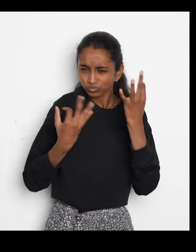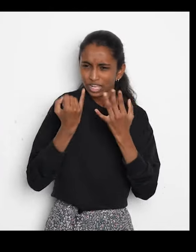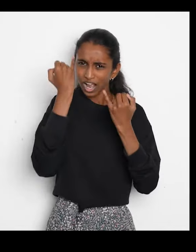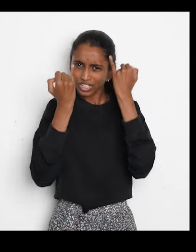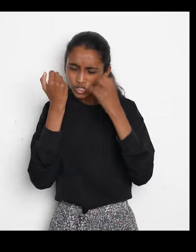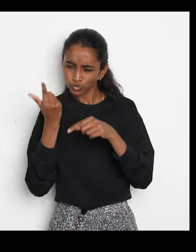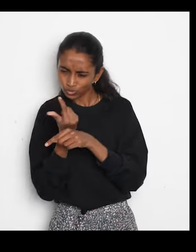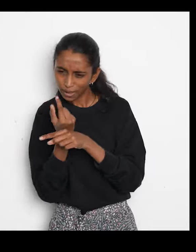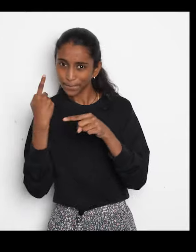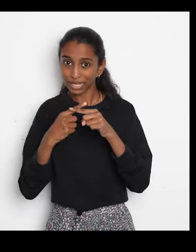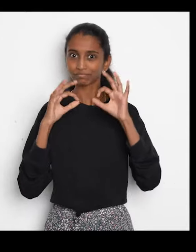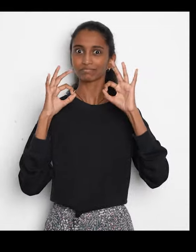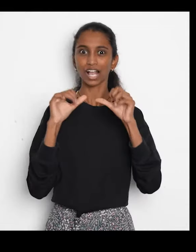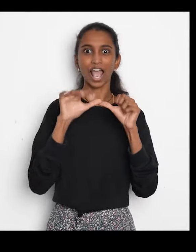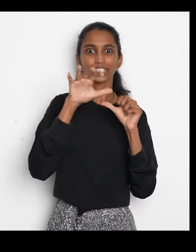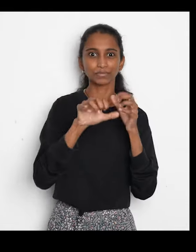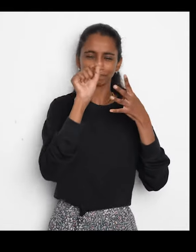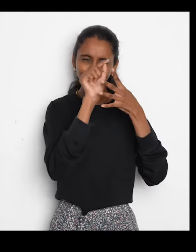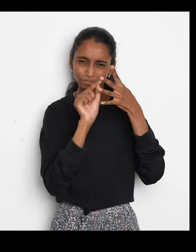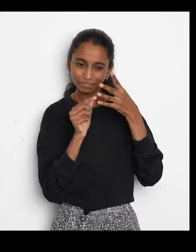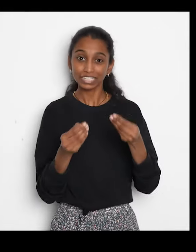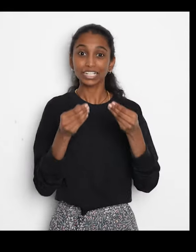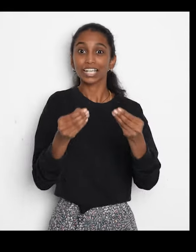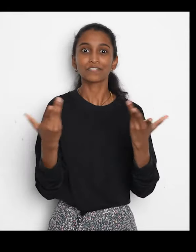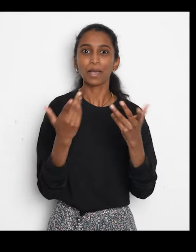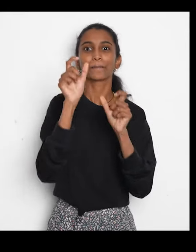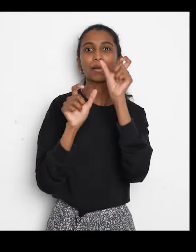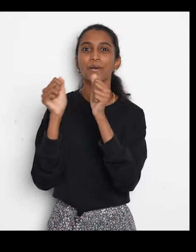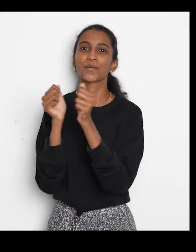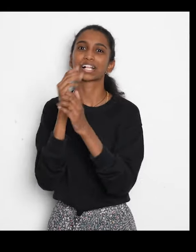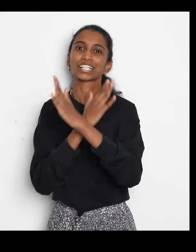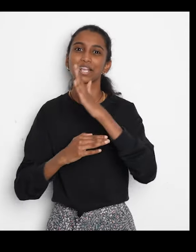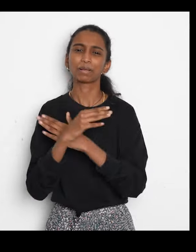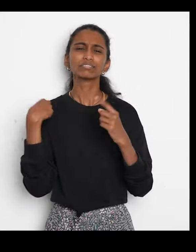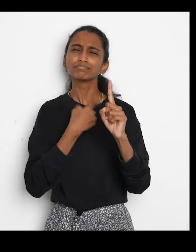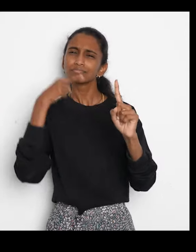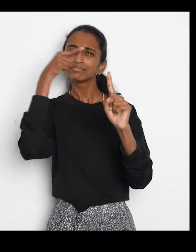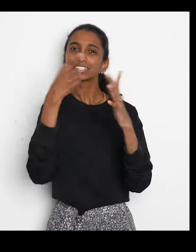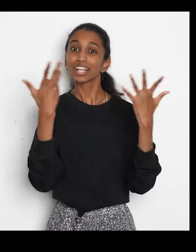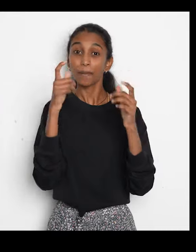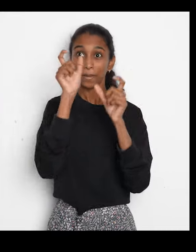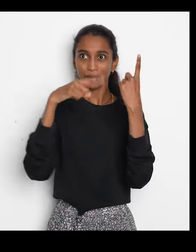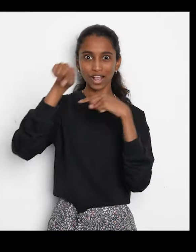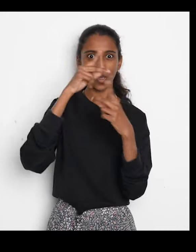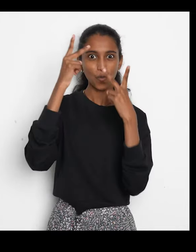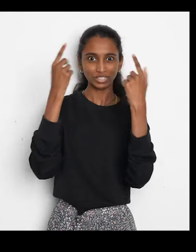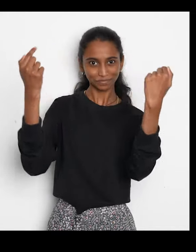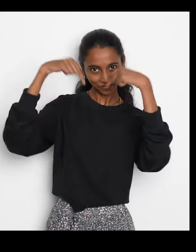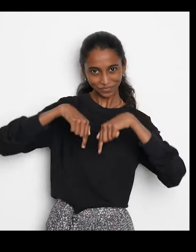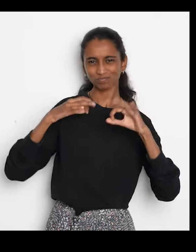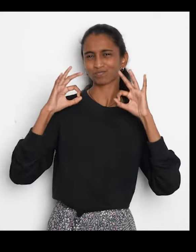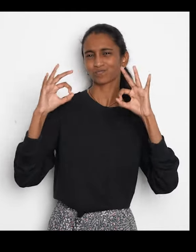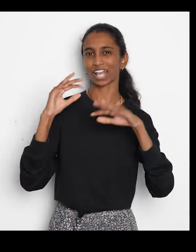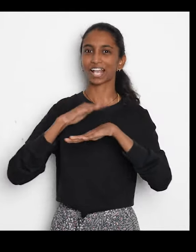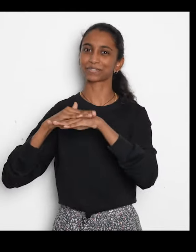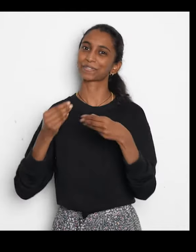technology and appropriate accessibility tools for people with disabilities, we are looking to provide a meaningful experience for